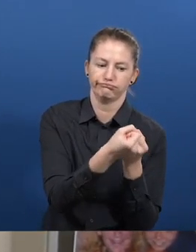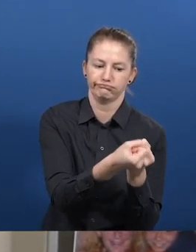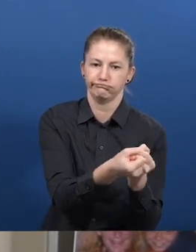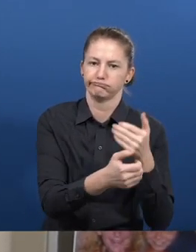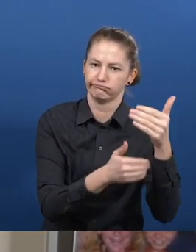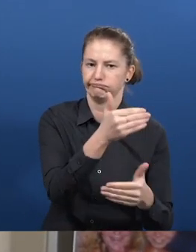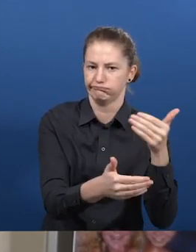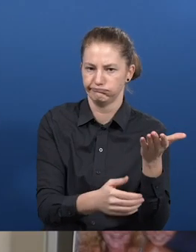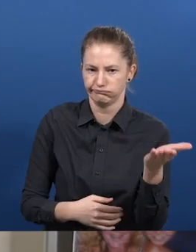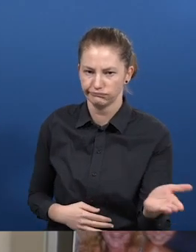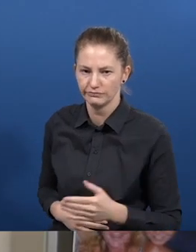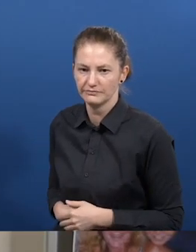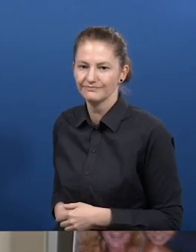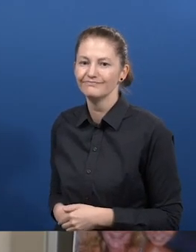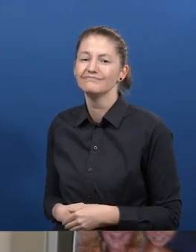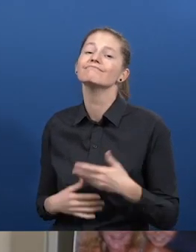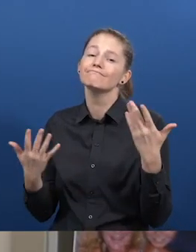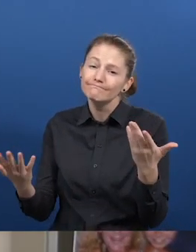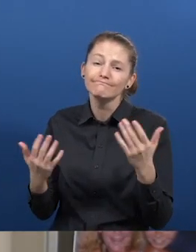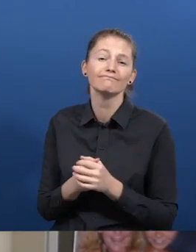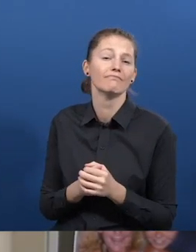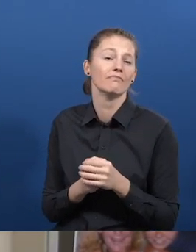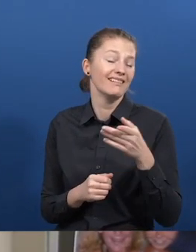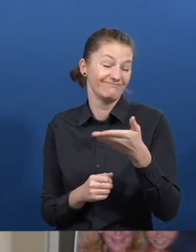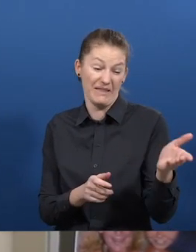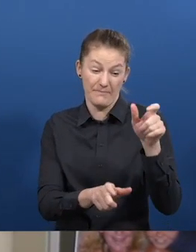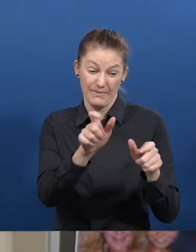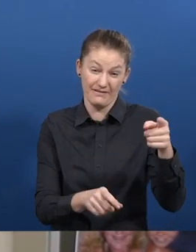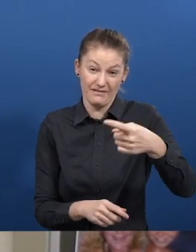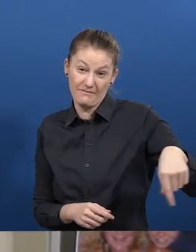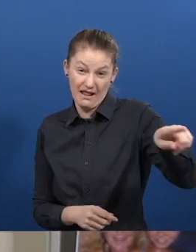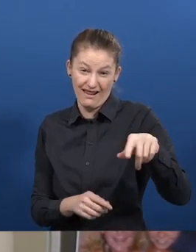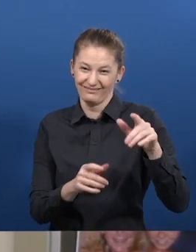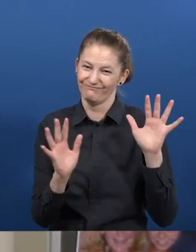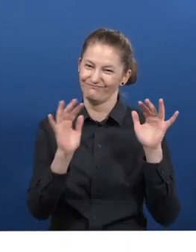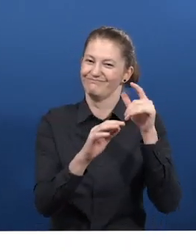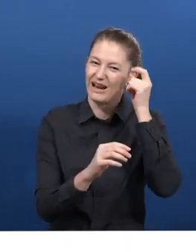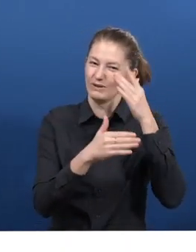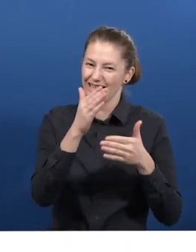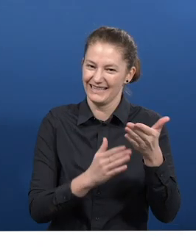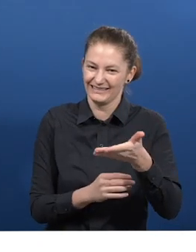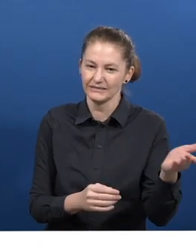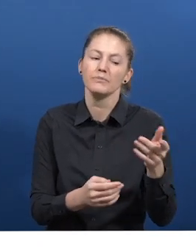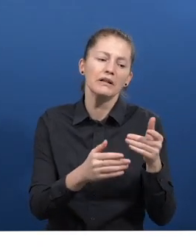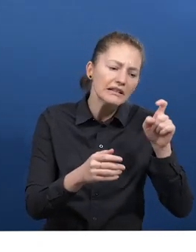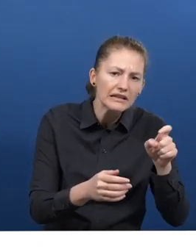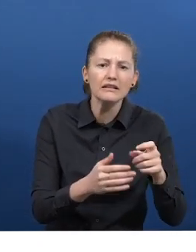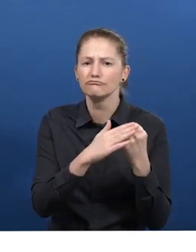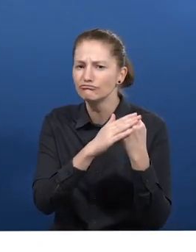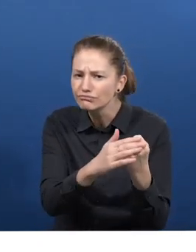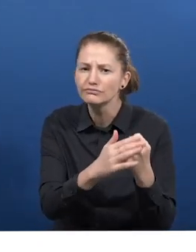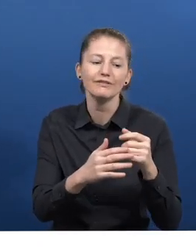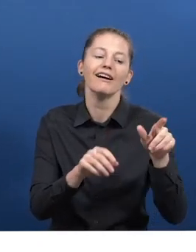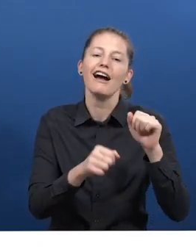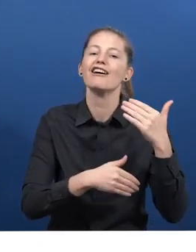ASPA will be responsible for providing support to these persons. All these people and they give you